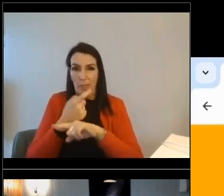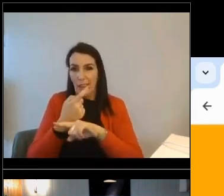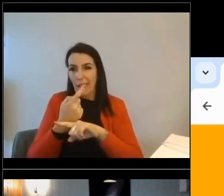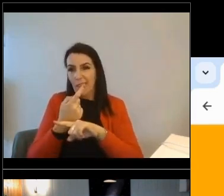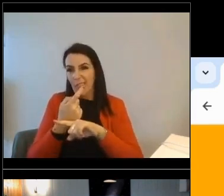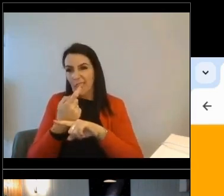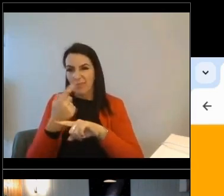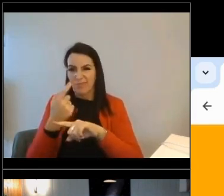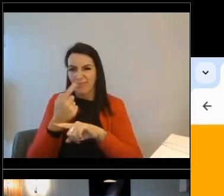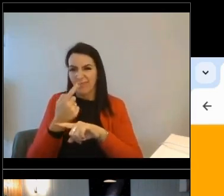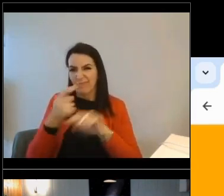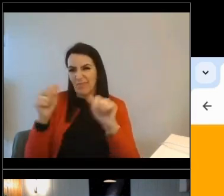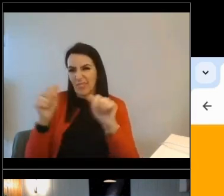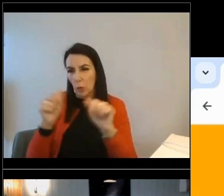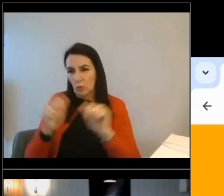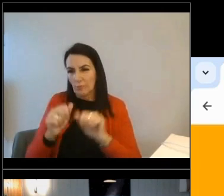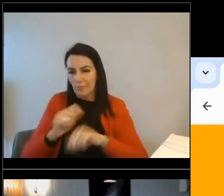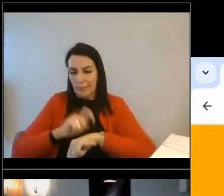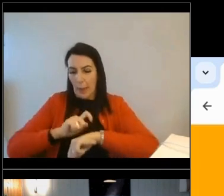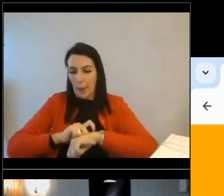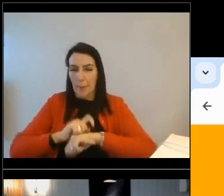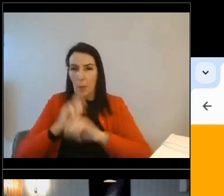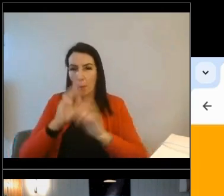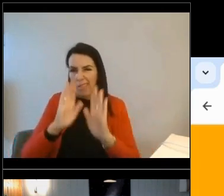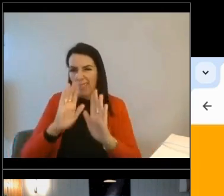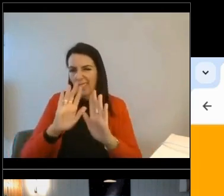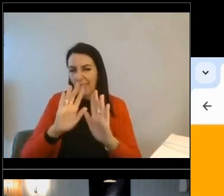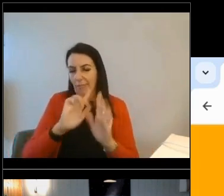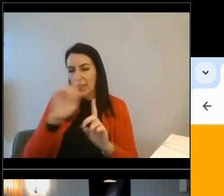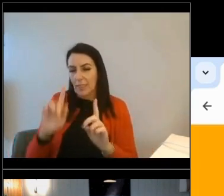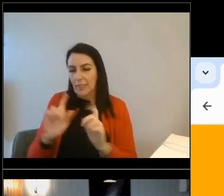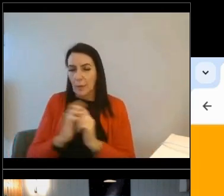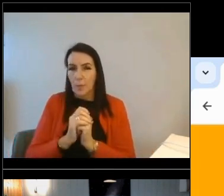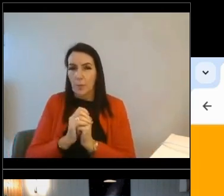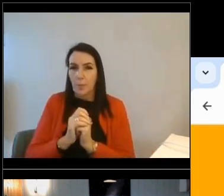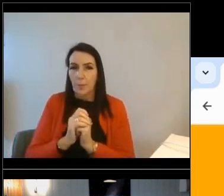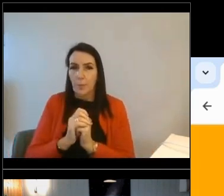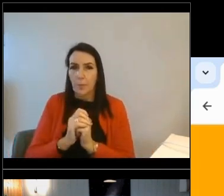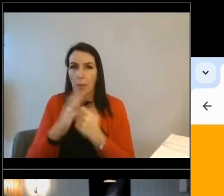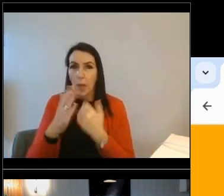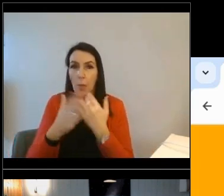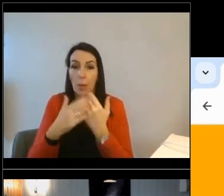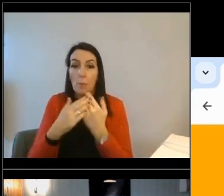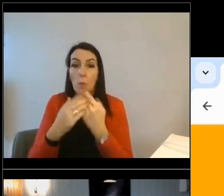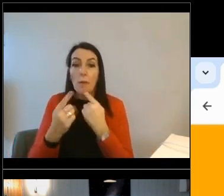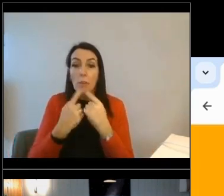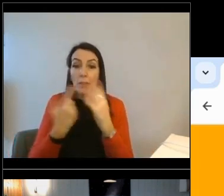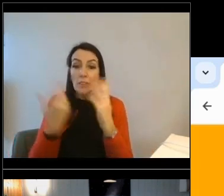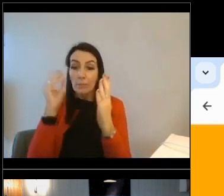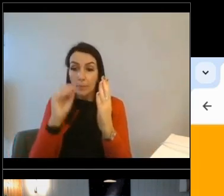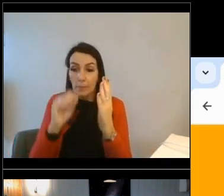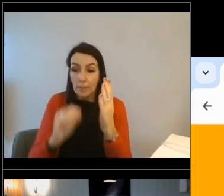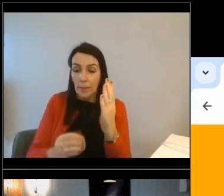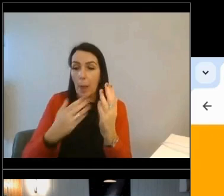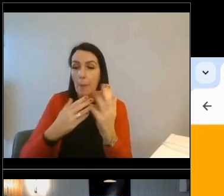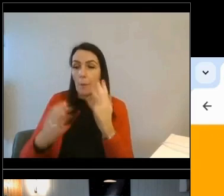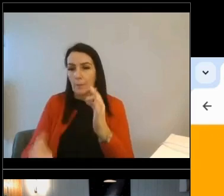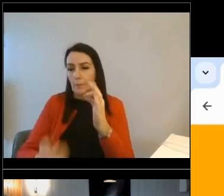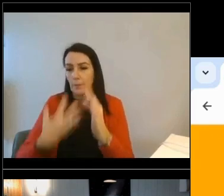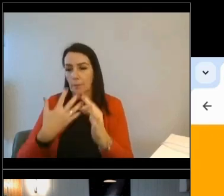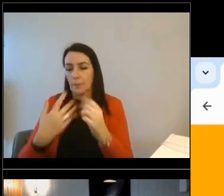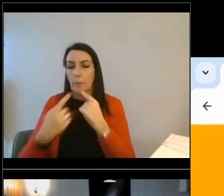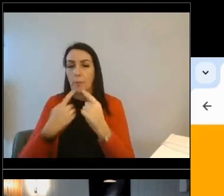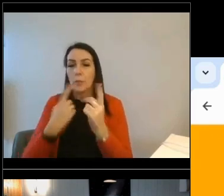I'll skip through that part for now. The more you tell the tool, the more accurate the outputs will be at the end. So it isn't the customer's interest to do that,